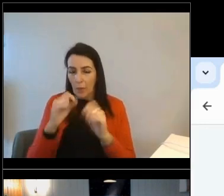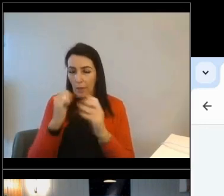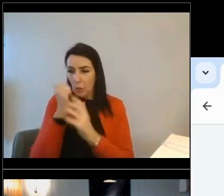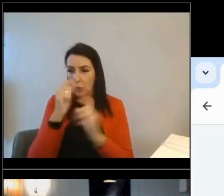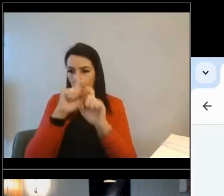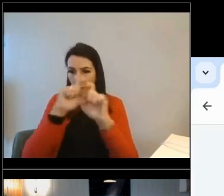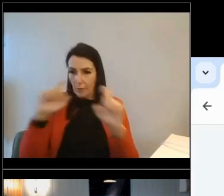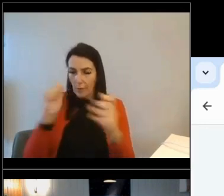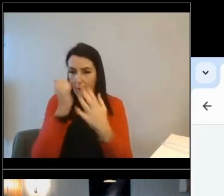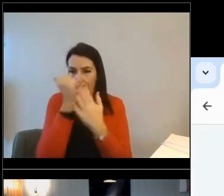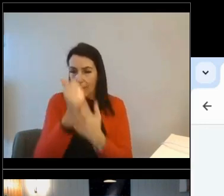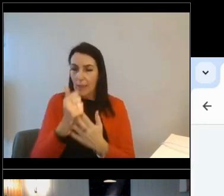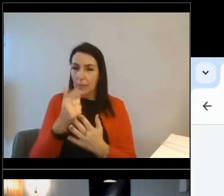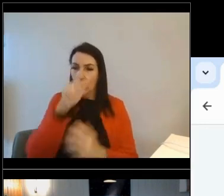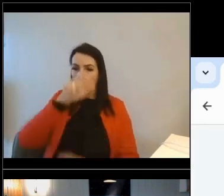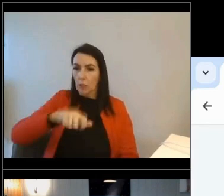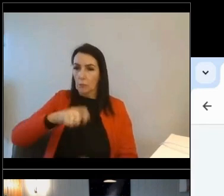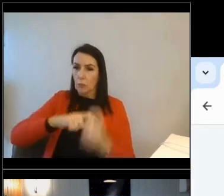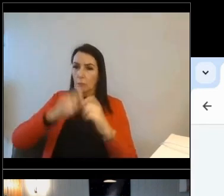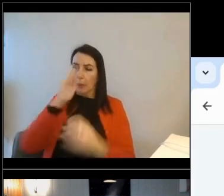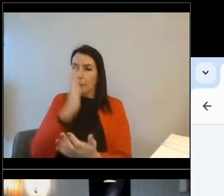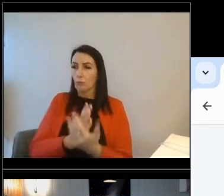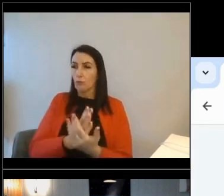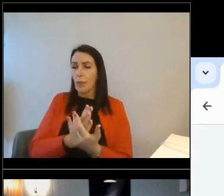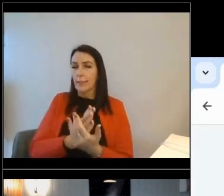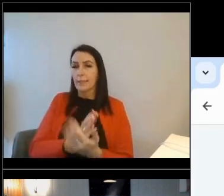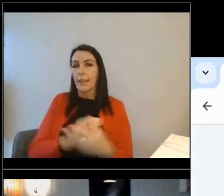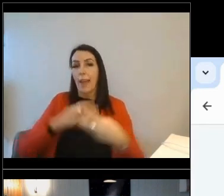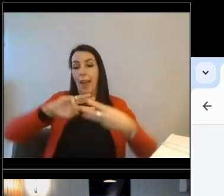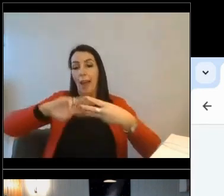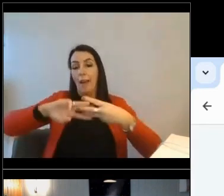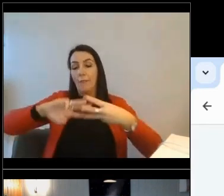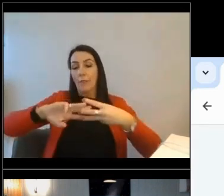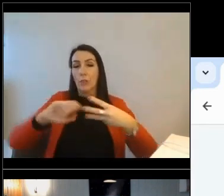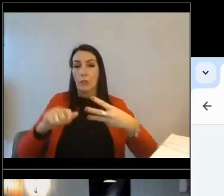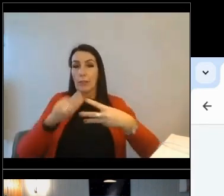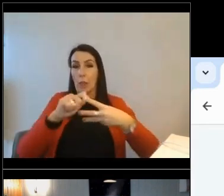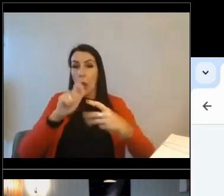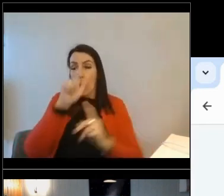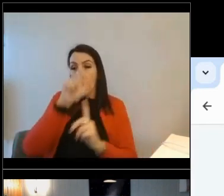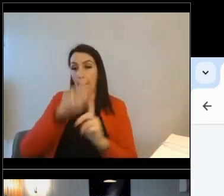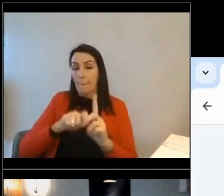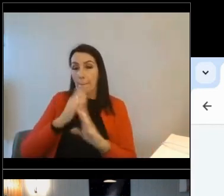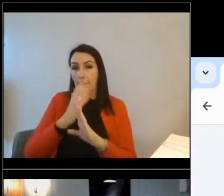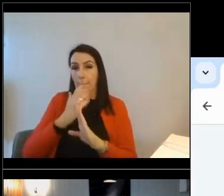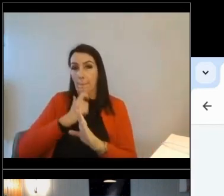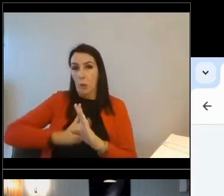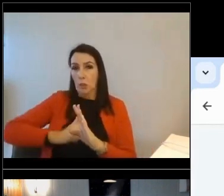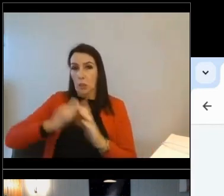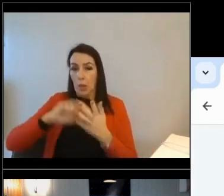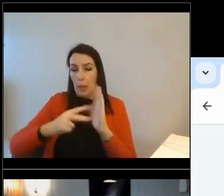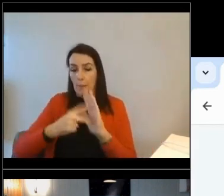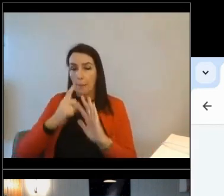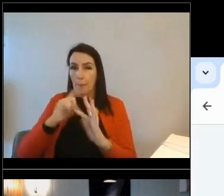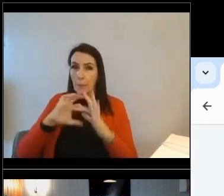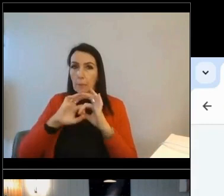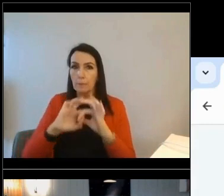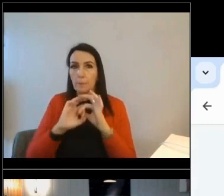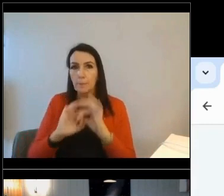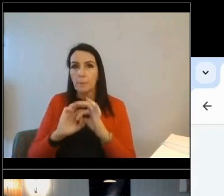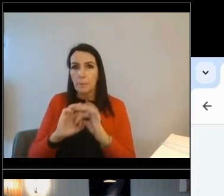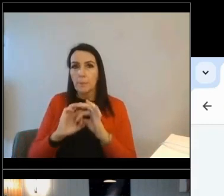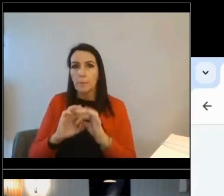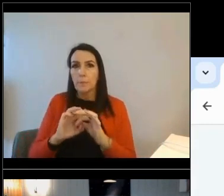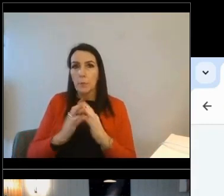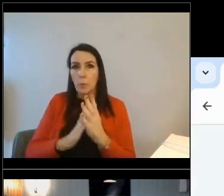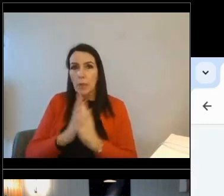So there are three different options. First of which is the personalized plan, which is for those that are highly engaged, I would say. You can go through the